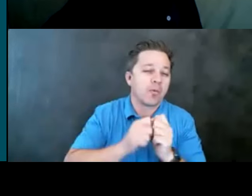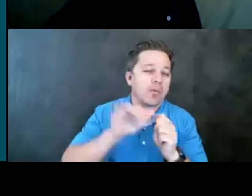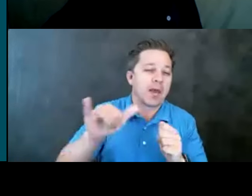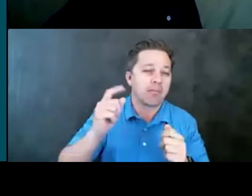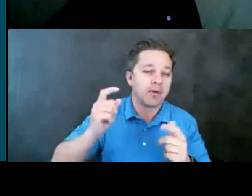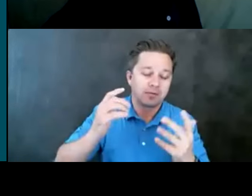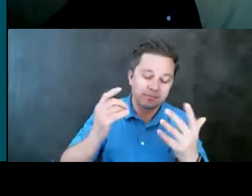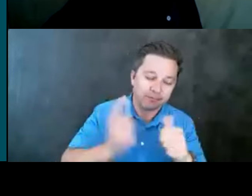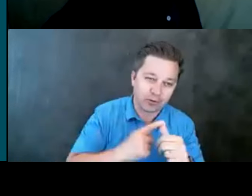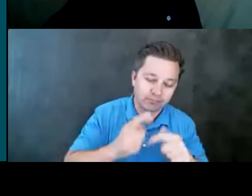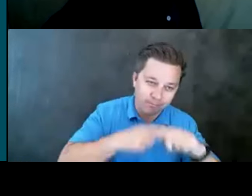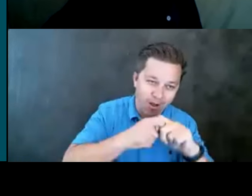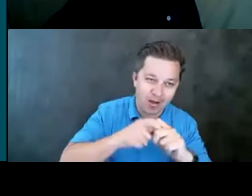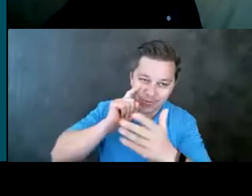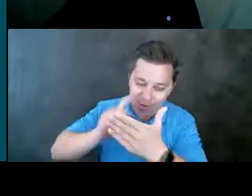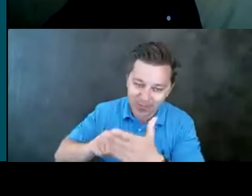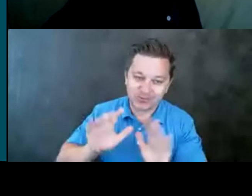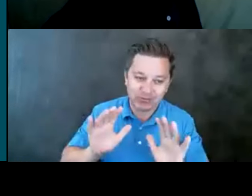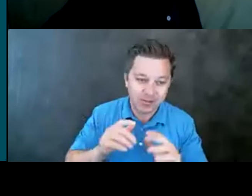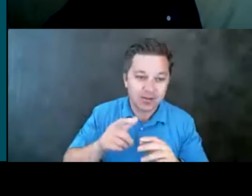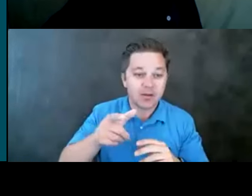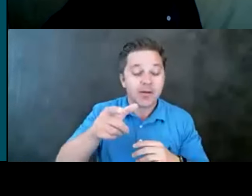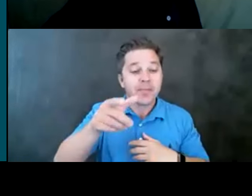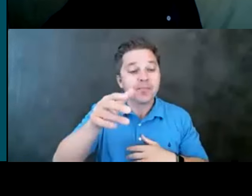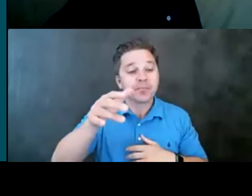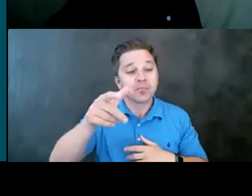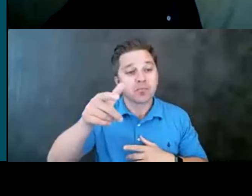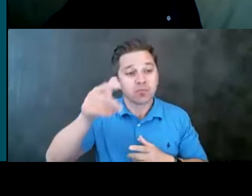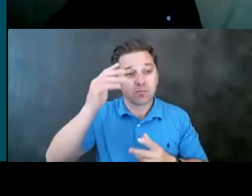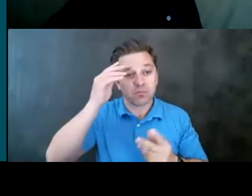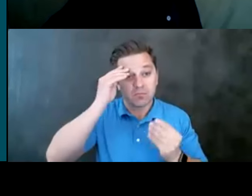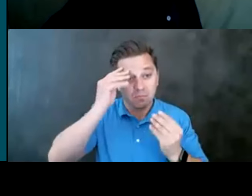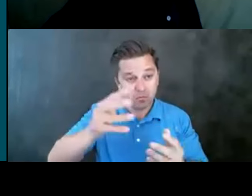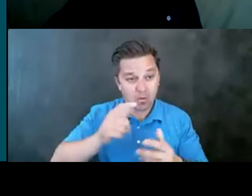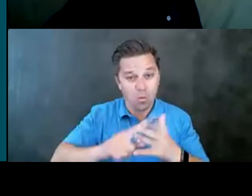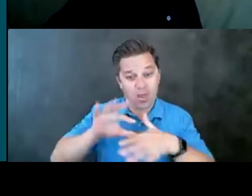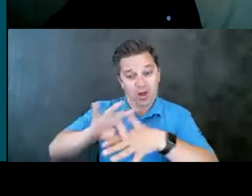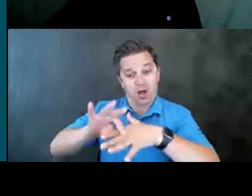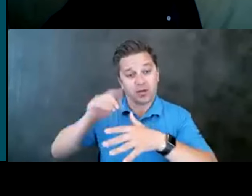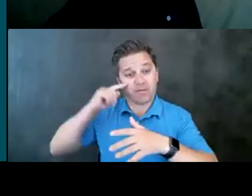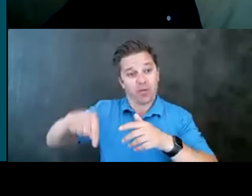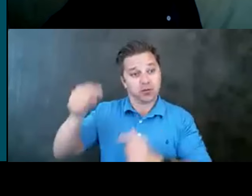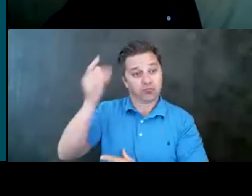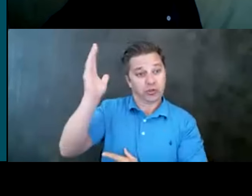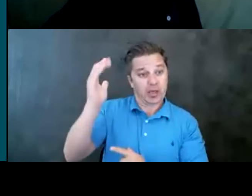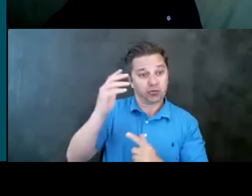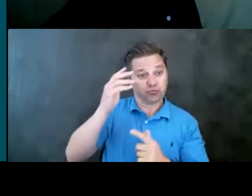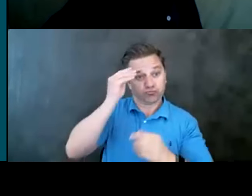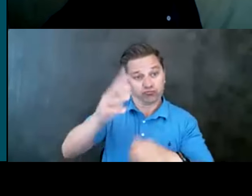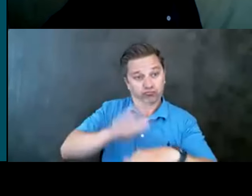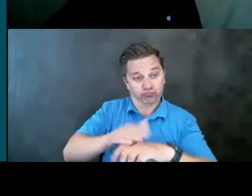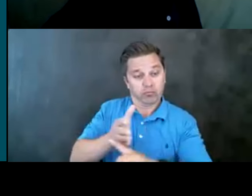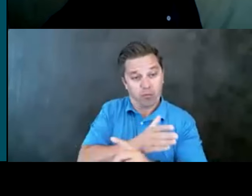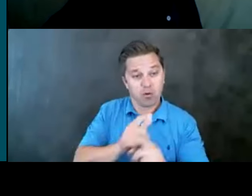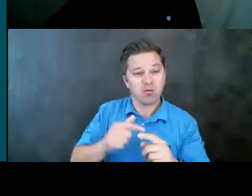just acknowledge, although we, you were told what the content of this presentation would be, I myself am a